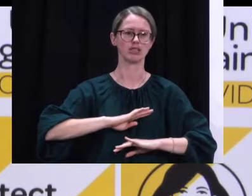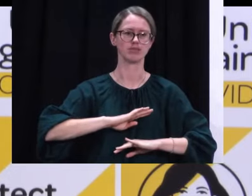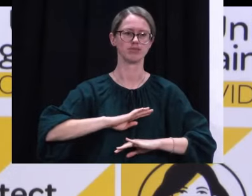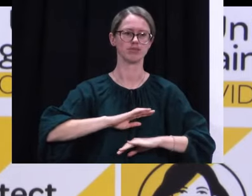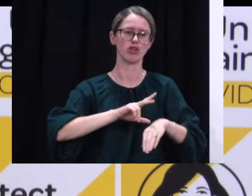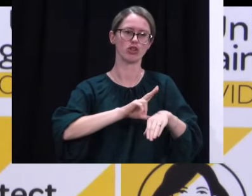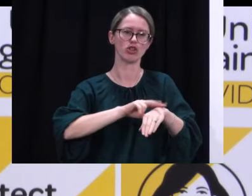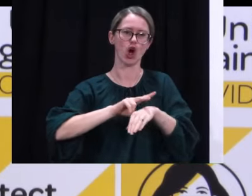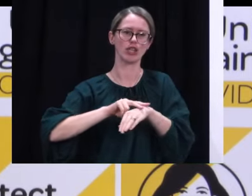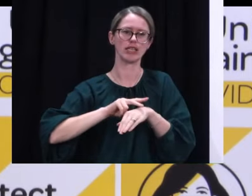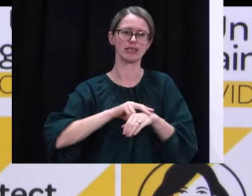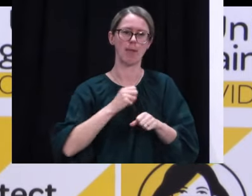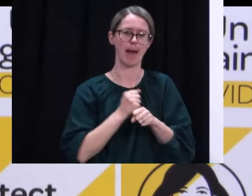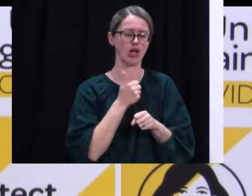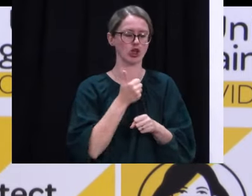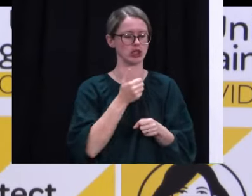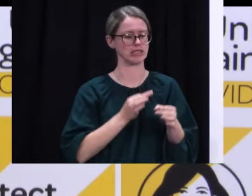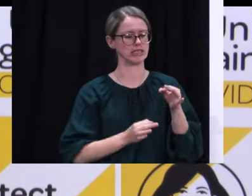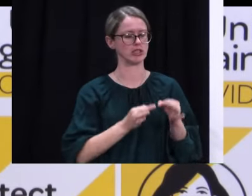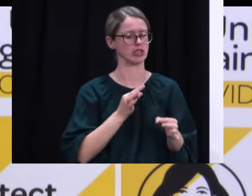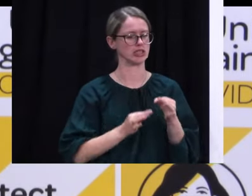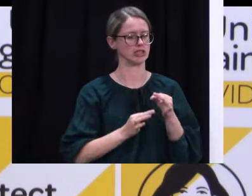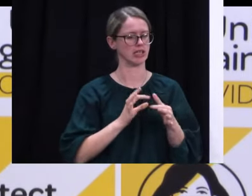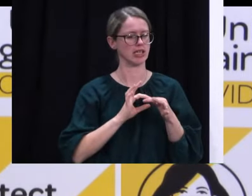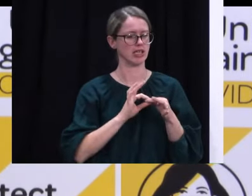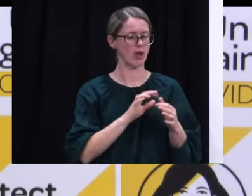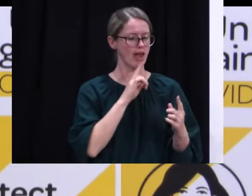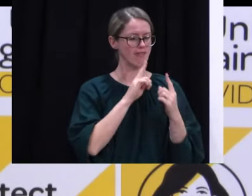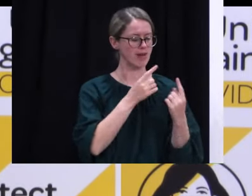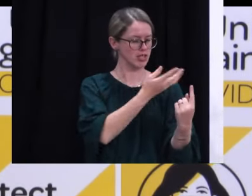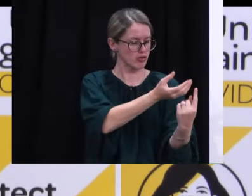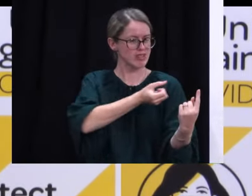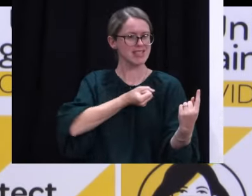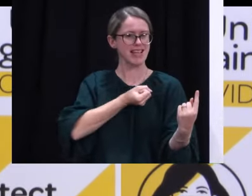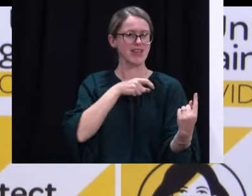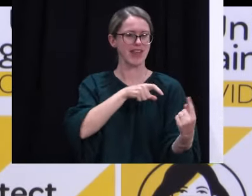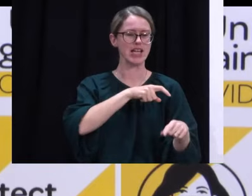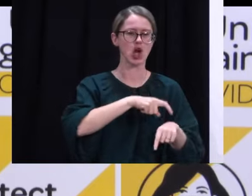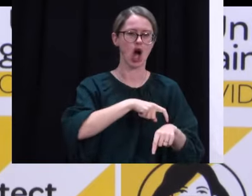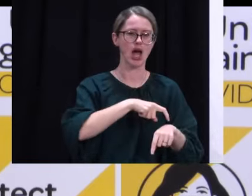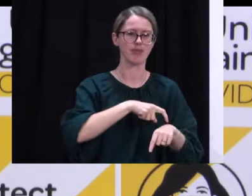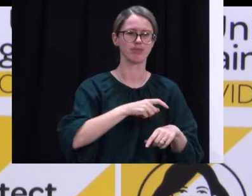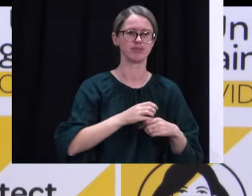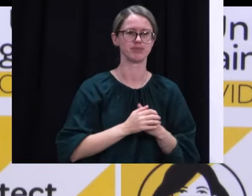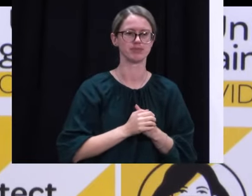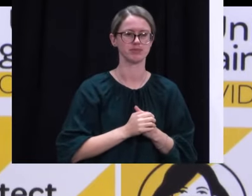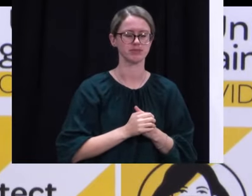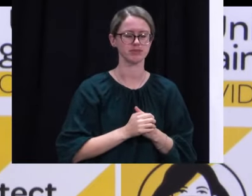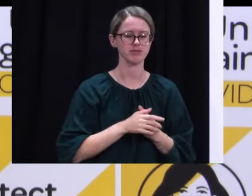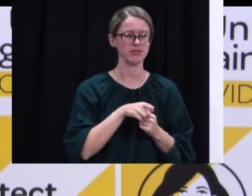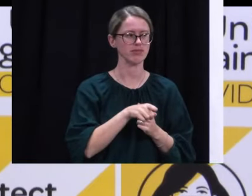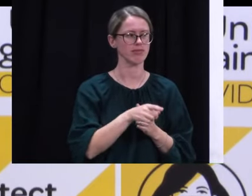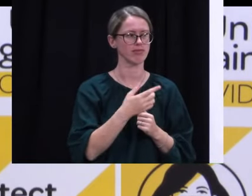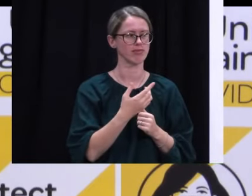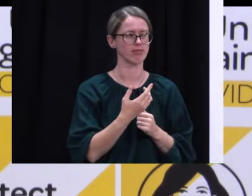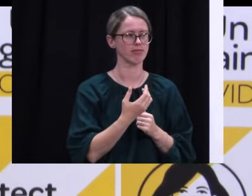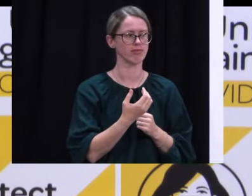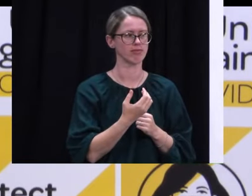clinicians made good decisions based on the information they had available at the time and had IPC